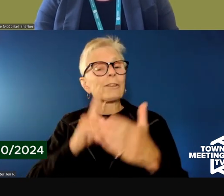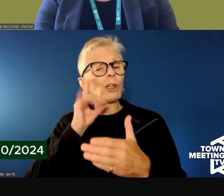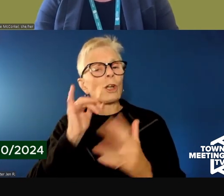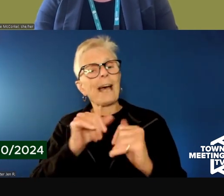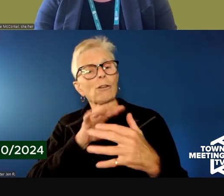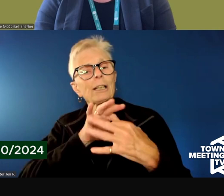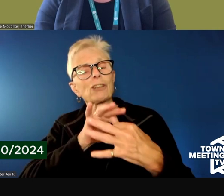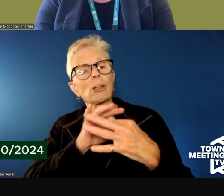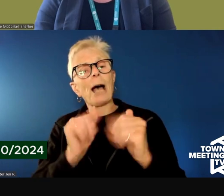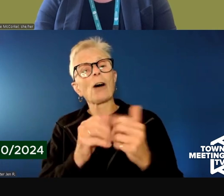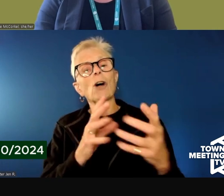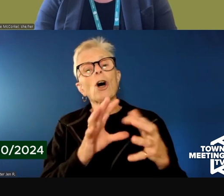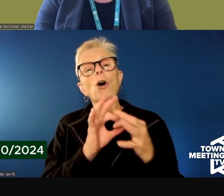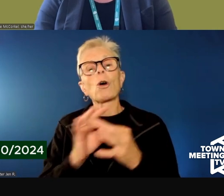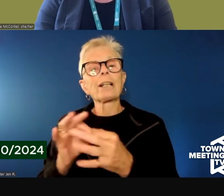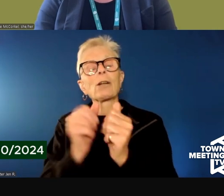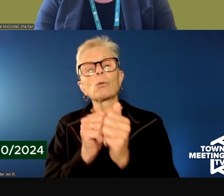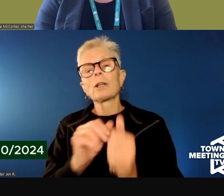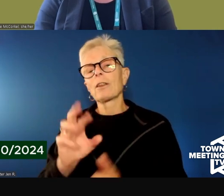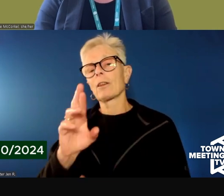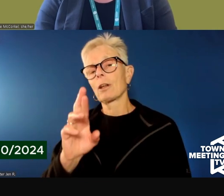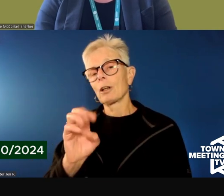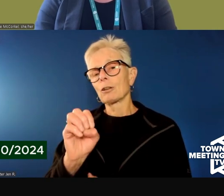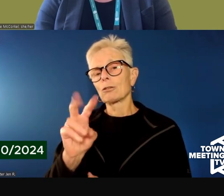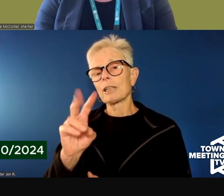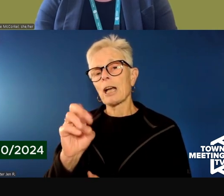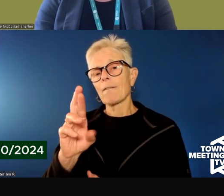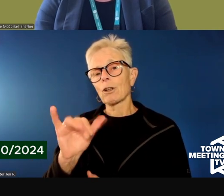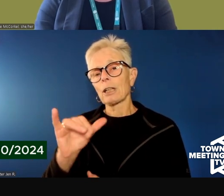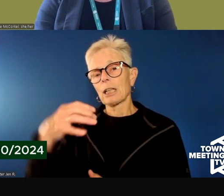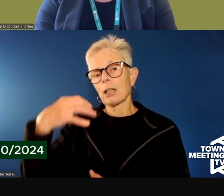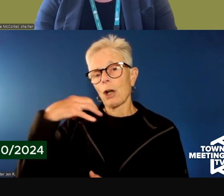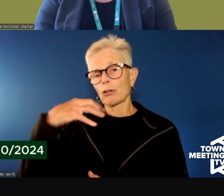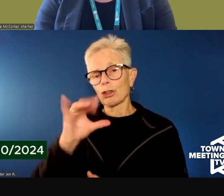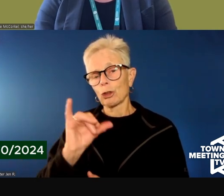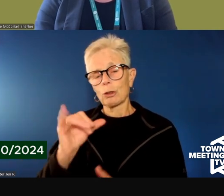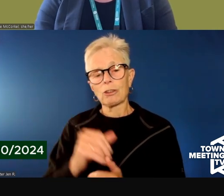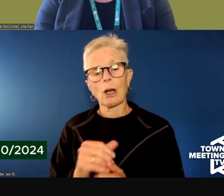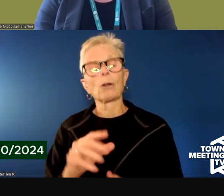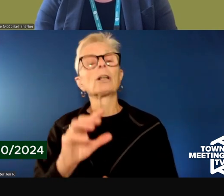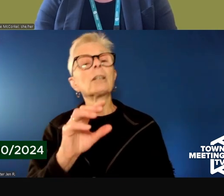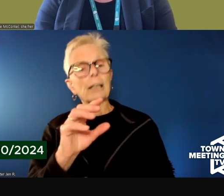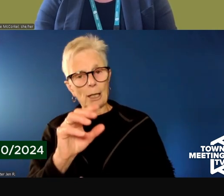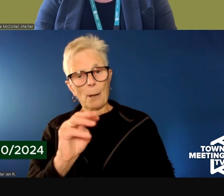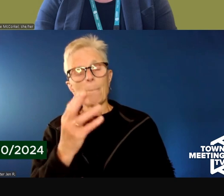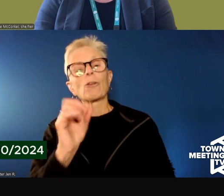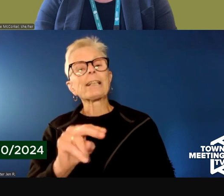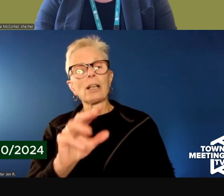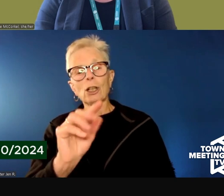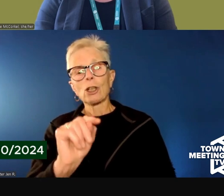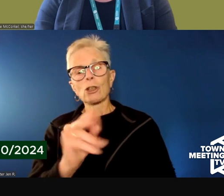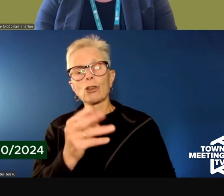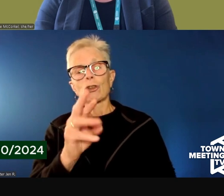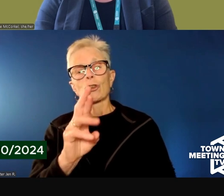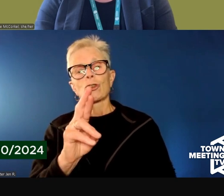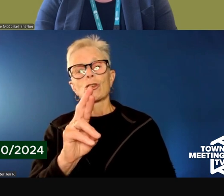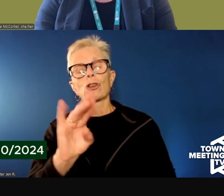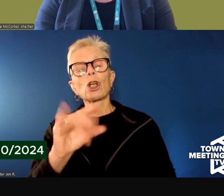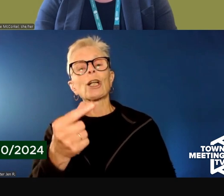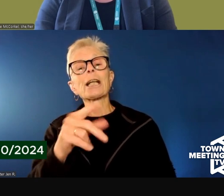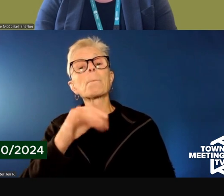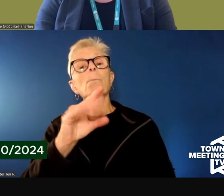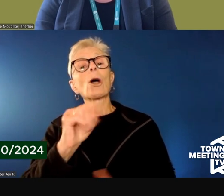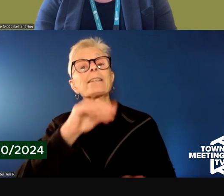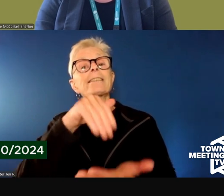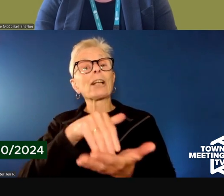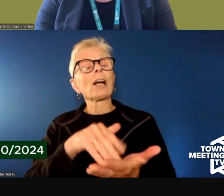of our coordination with recovery coaches? Sure. So the turning point center is not officially a partner